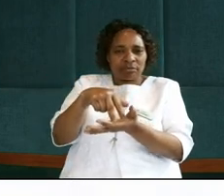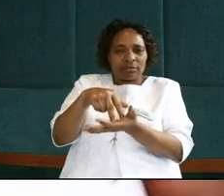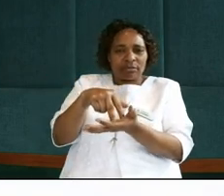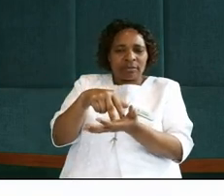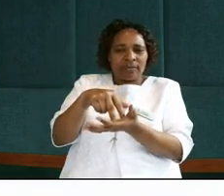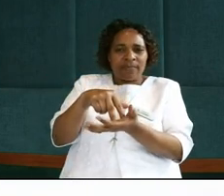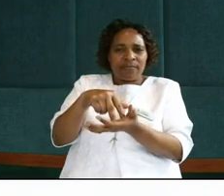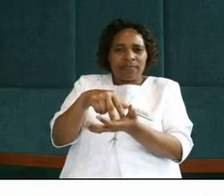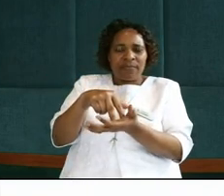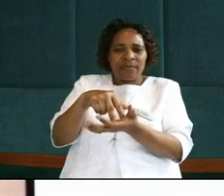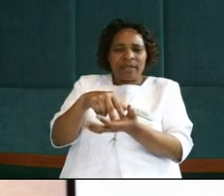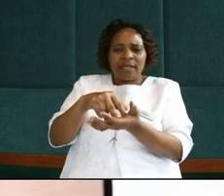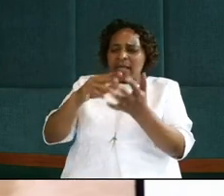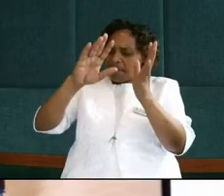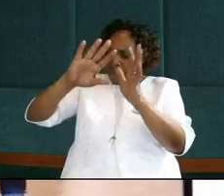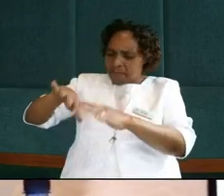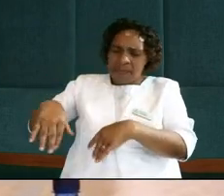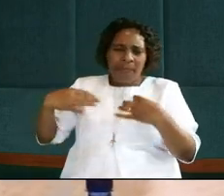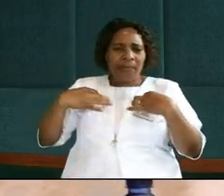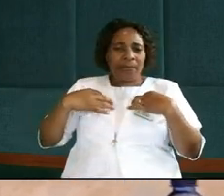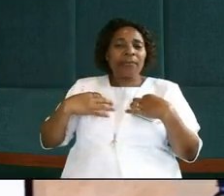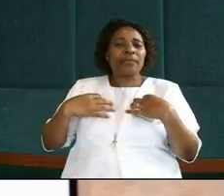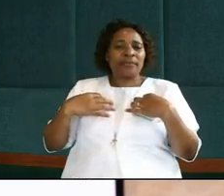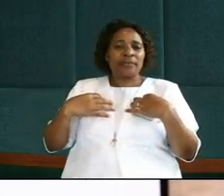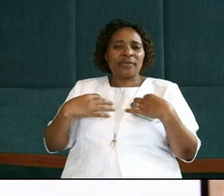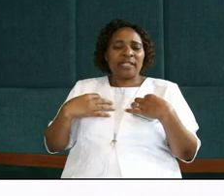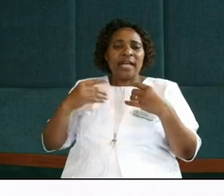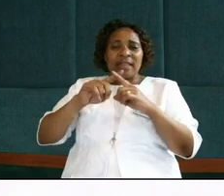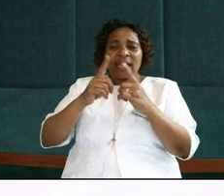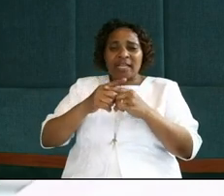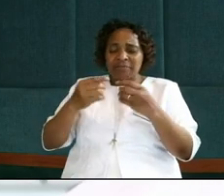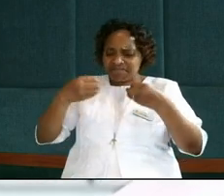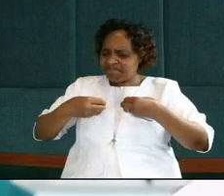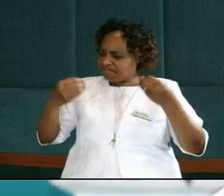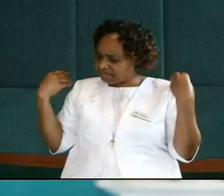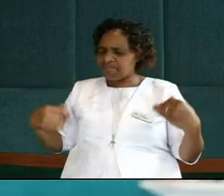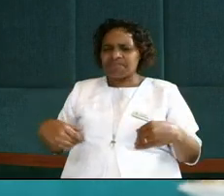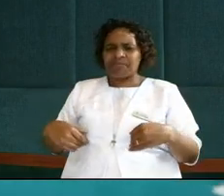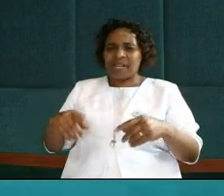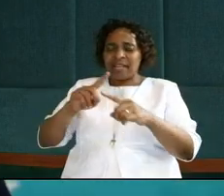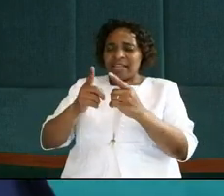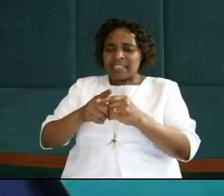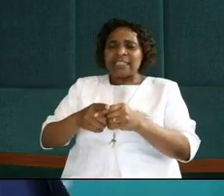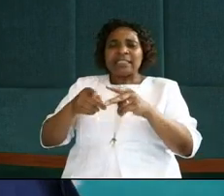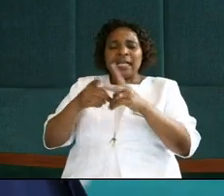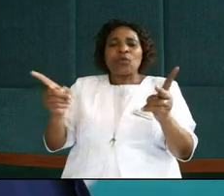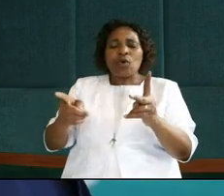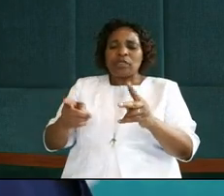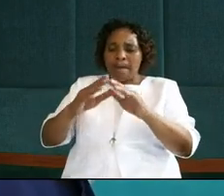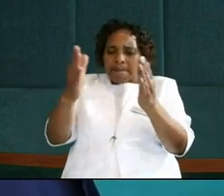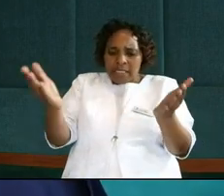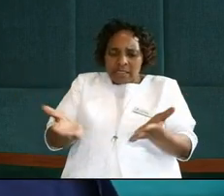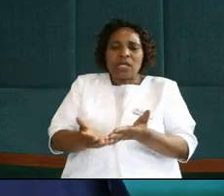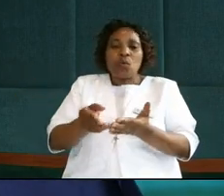He lay aside his garment. He walked where the basin was. He poured the water